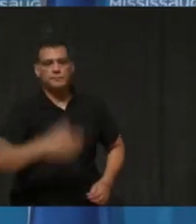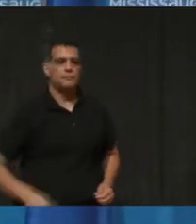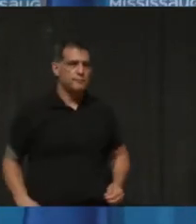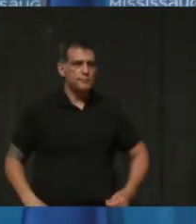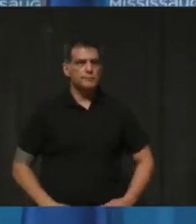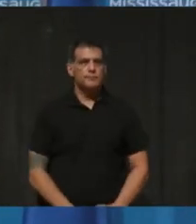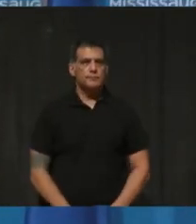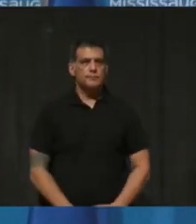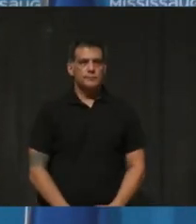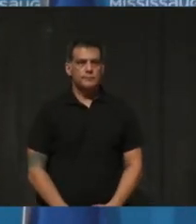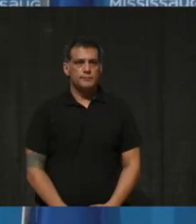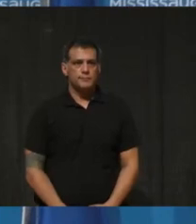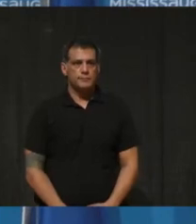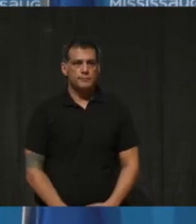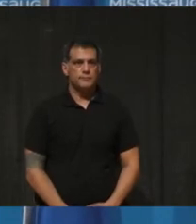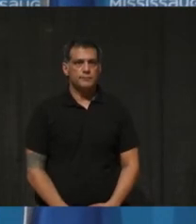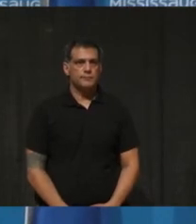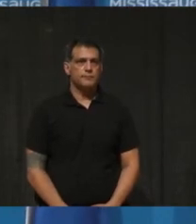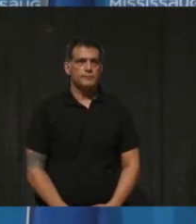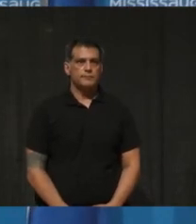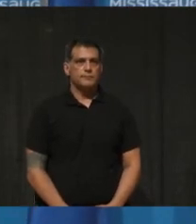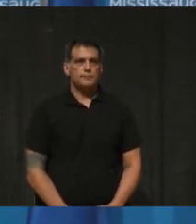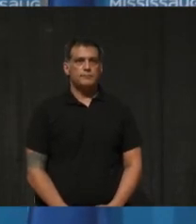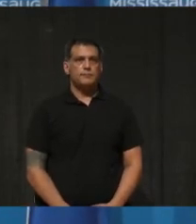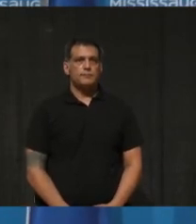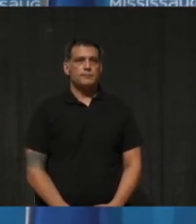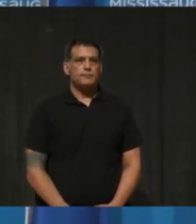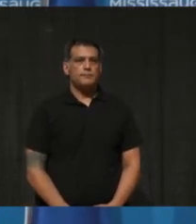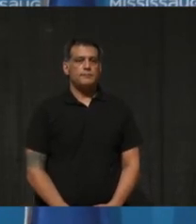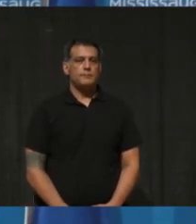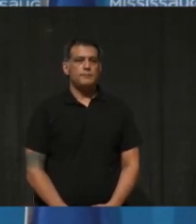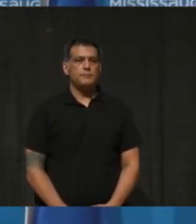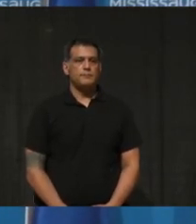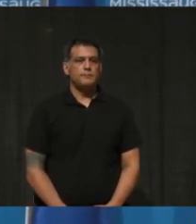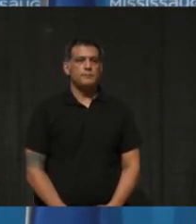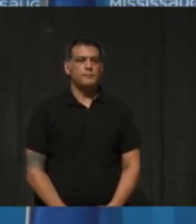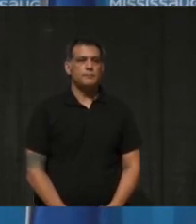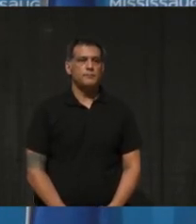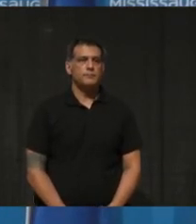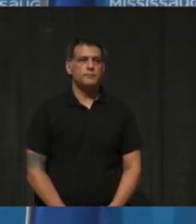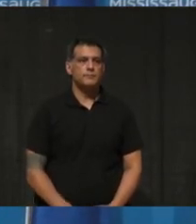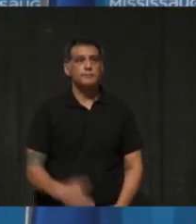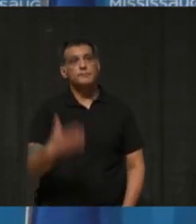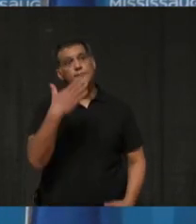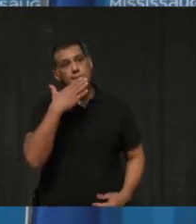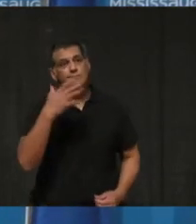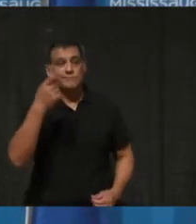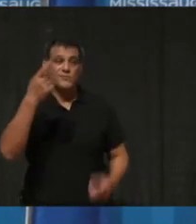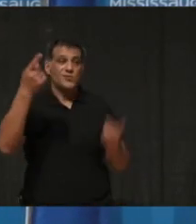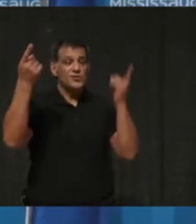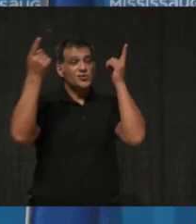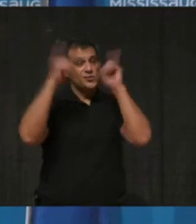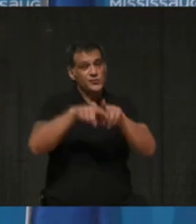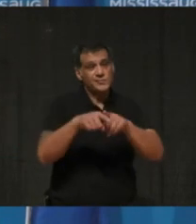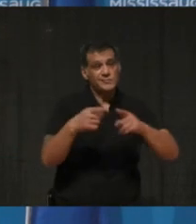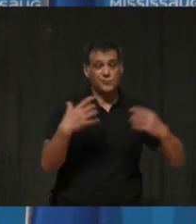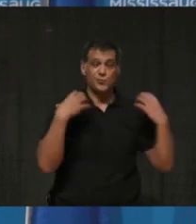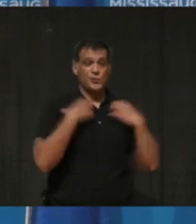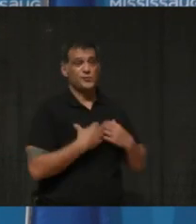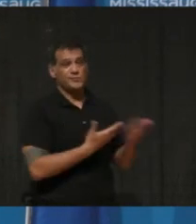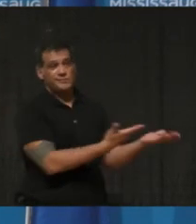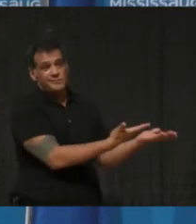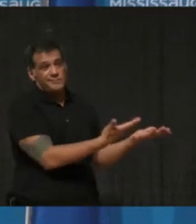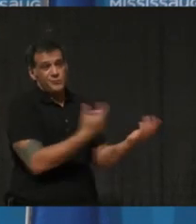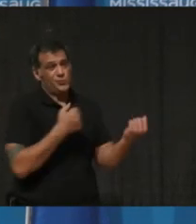Thank you, Madam Mayor. I would echo Mayor Crombie's support,